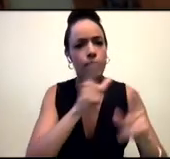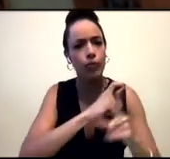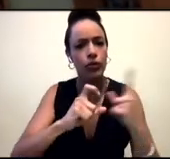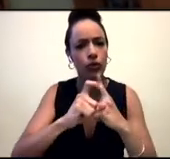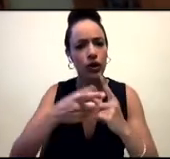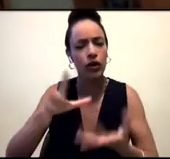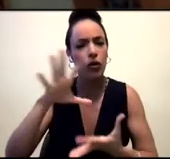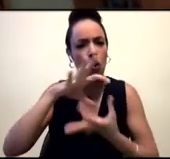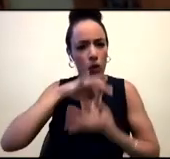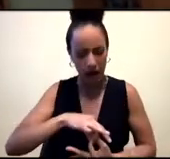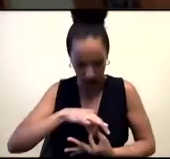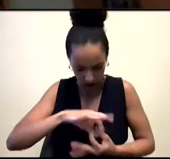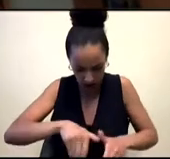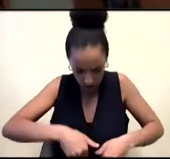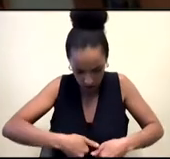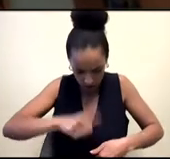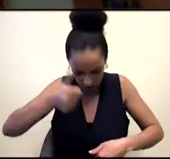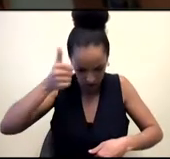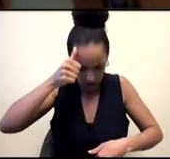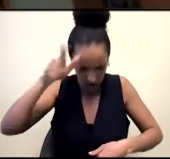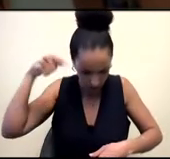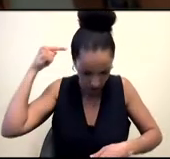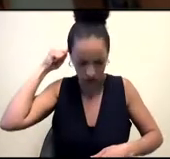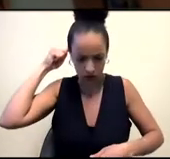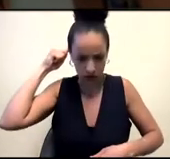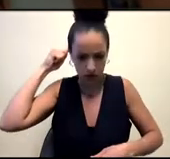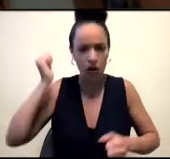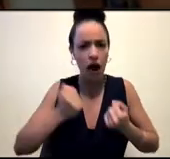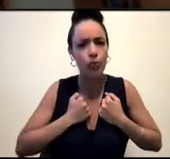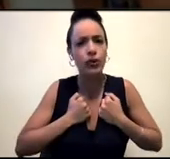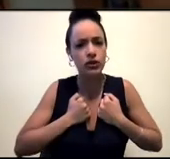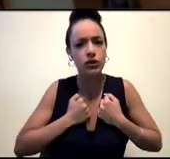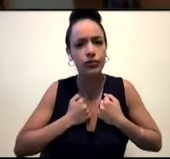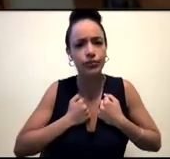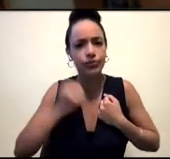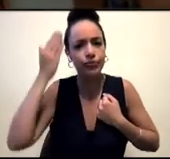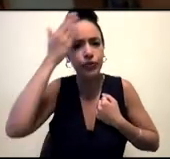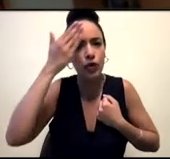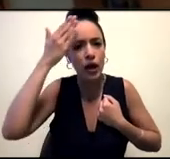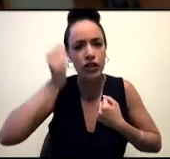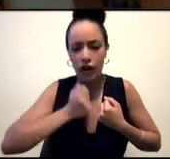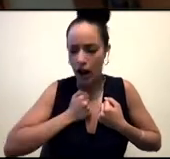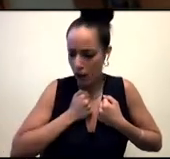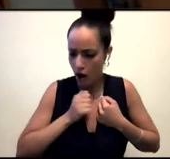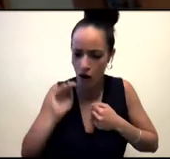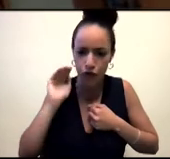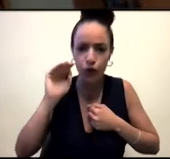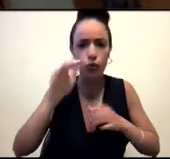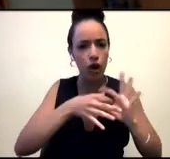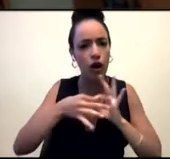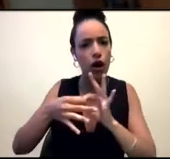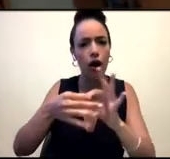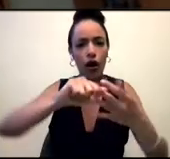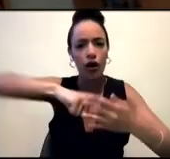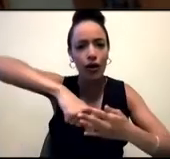and ancestral knowledge. And we're also imagining thriving futures as well. So I'm just going to run